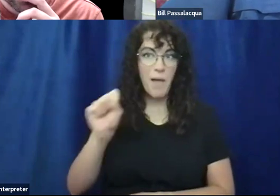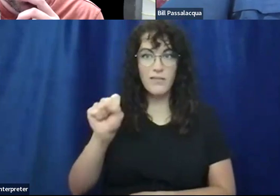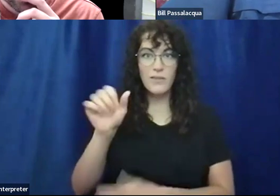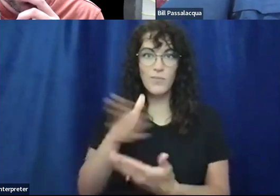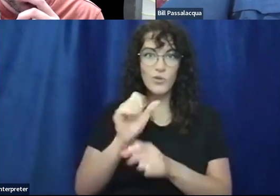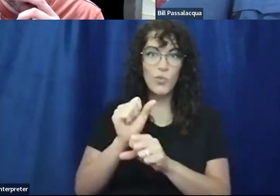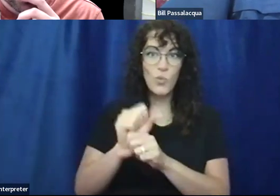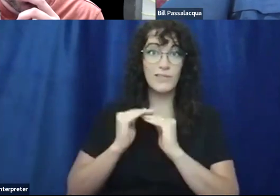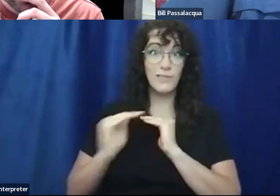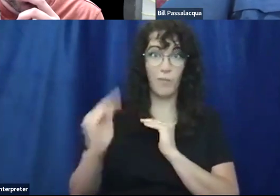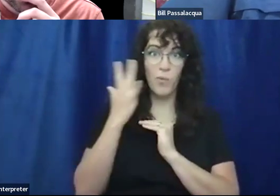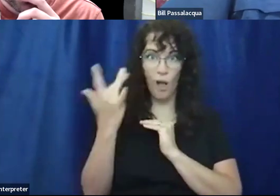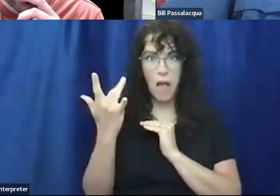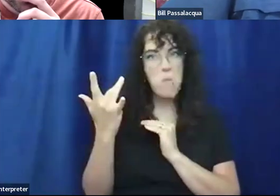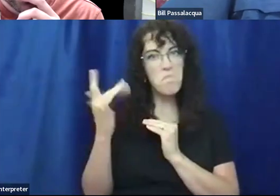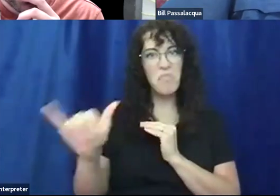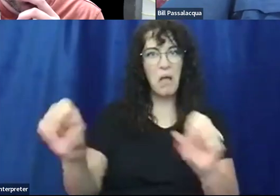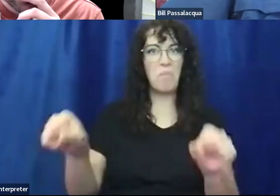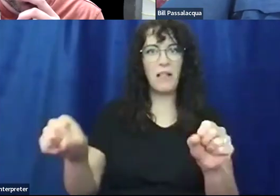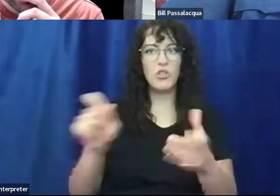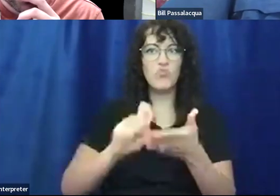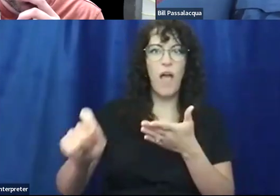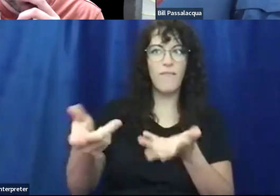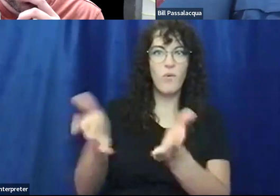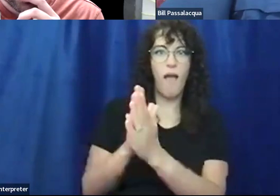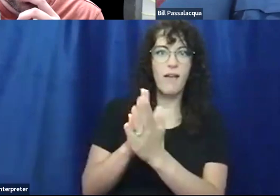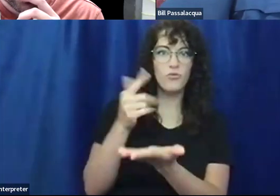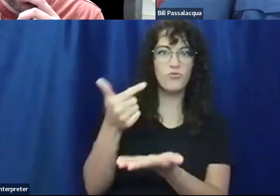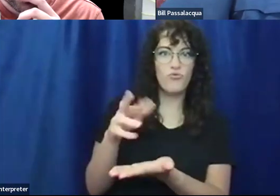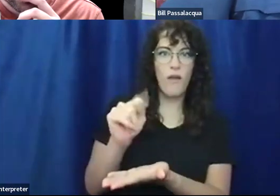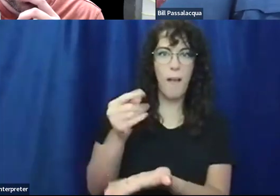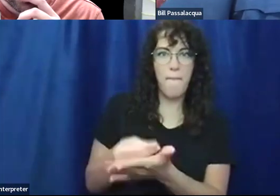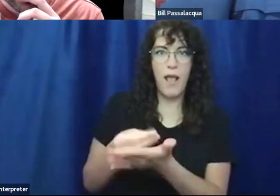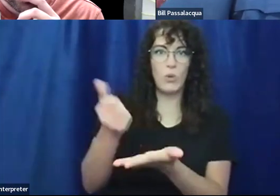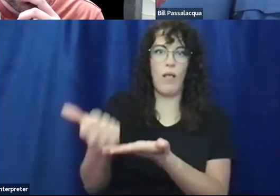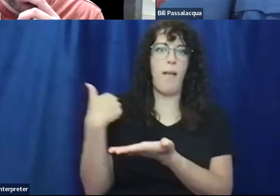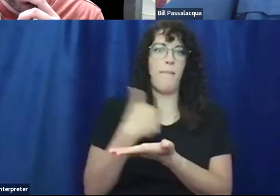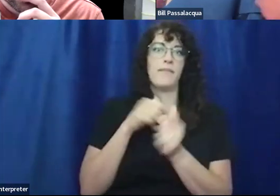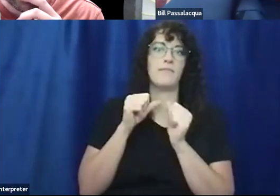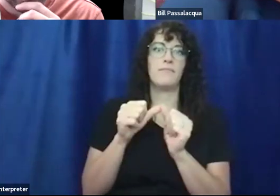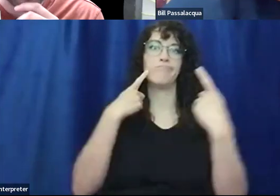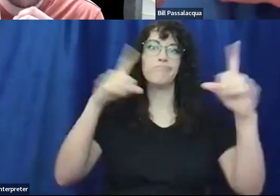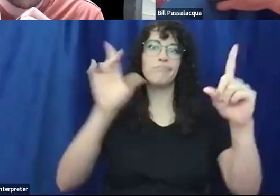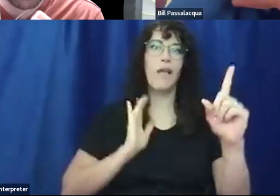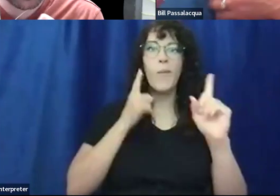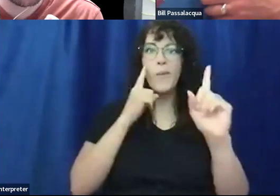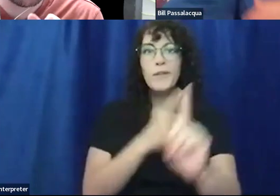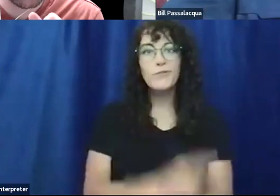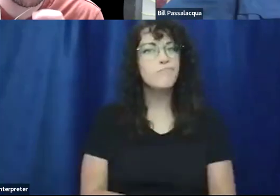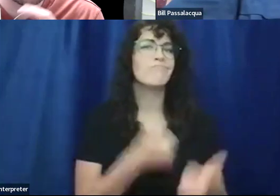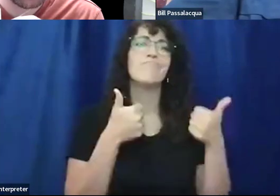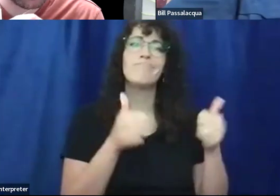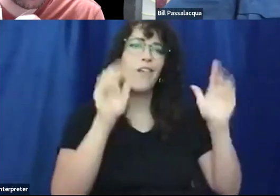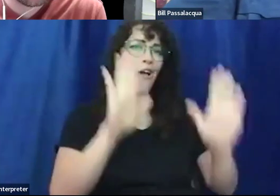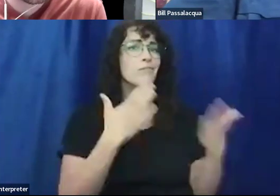of the ability to, uh, to write for grants that, that will help us complete our mission. Great. Awesome.